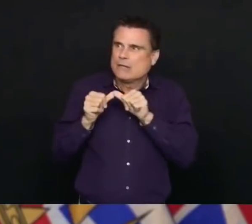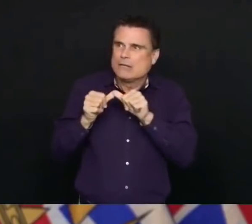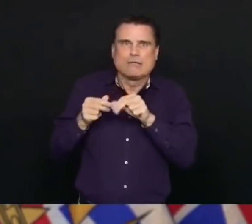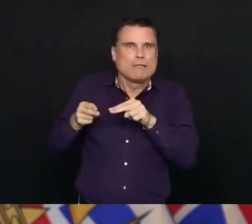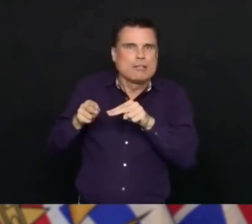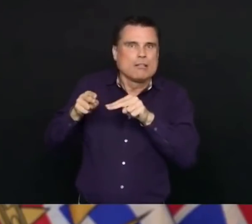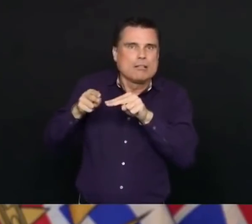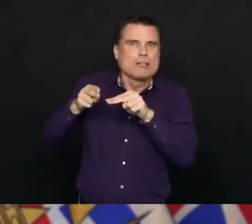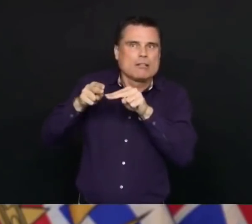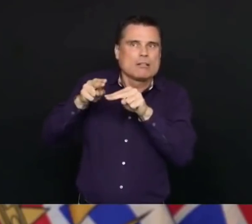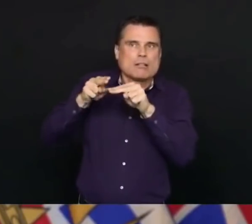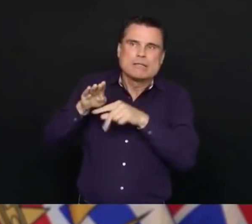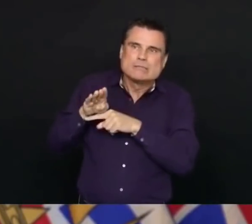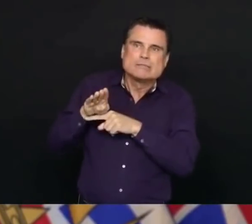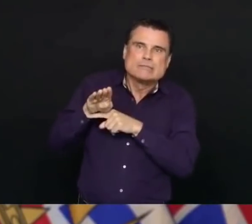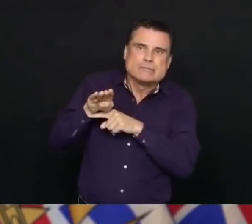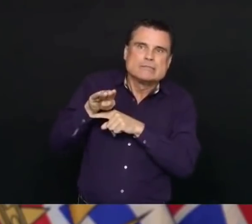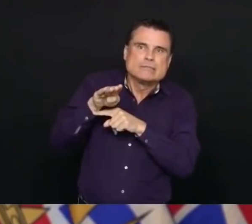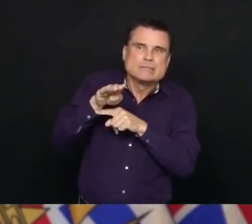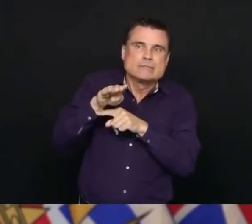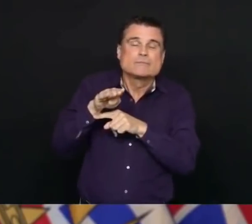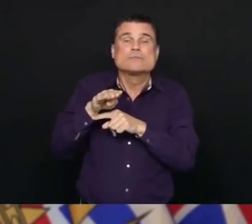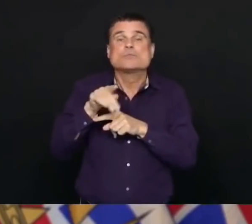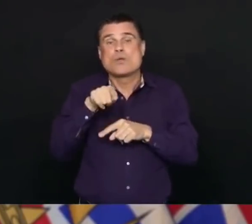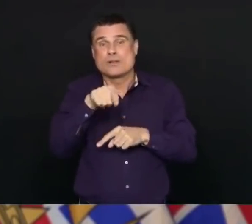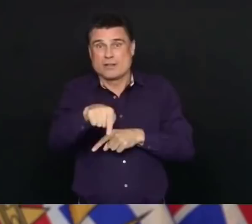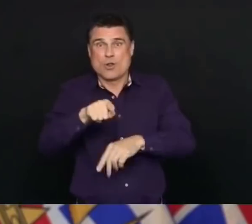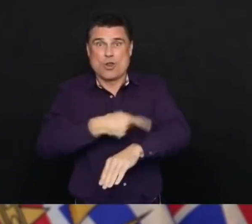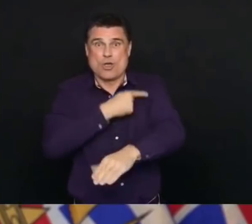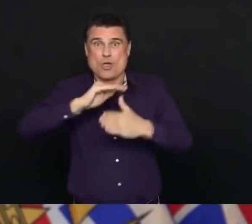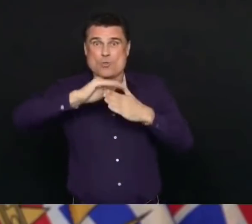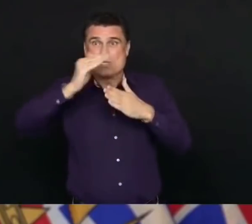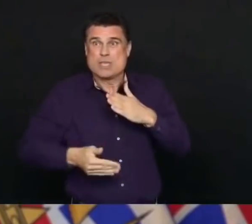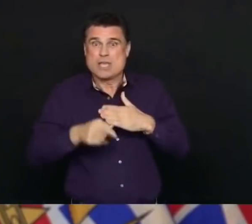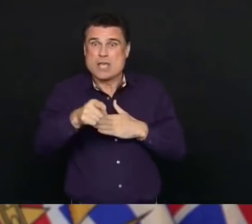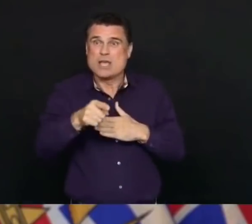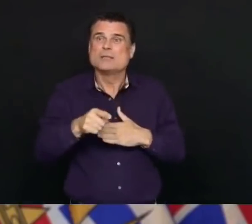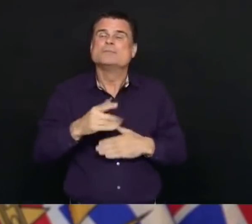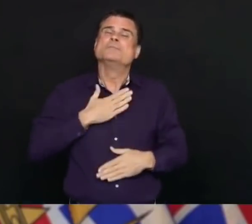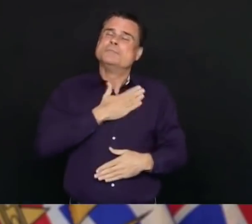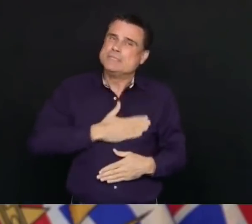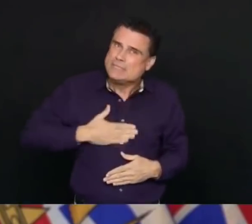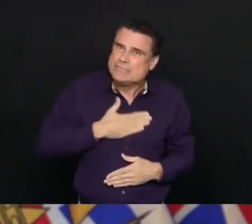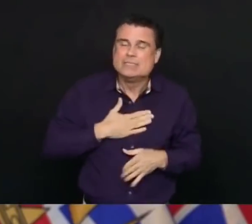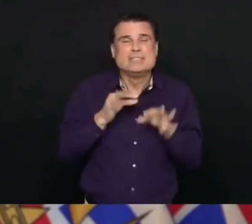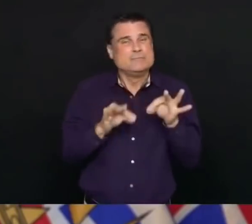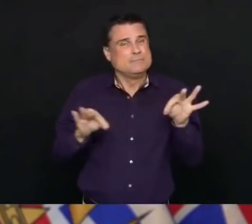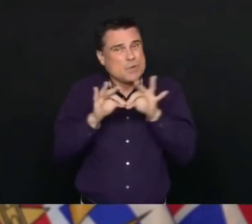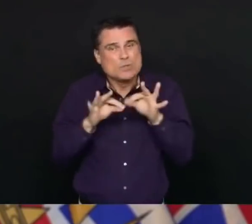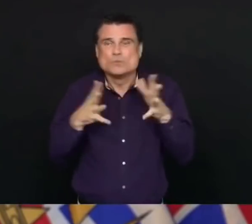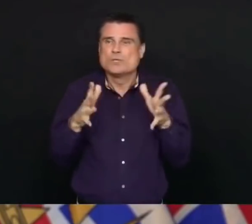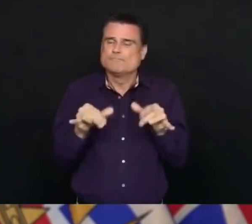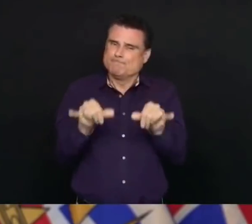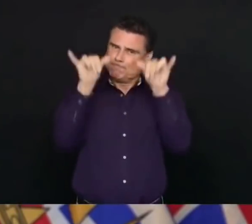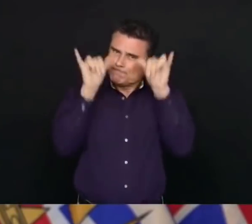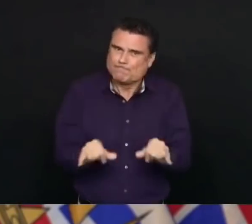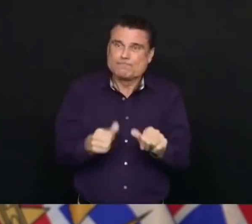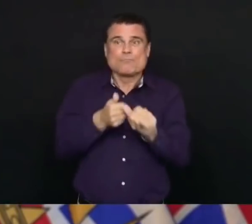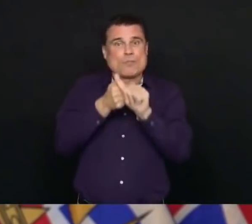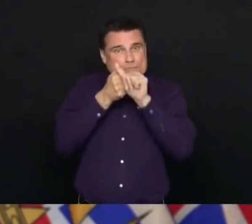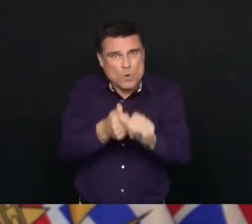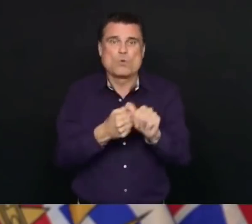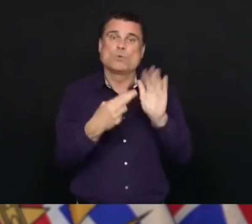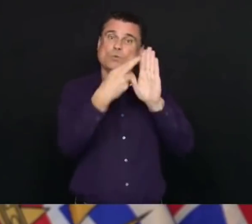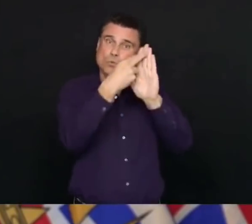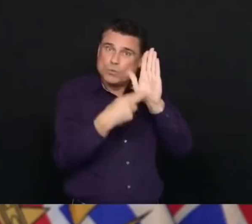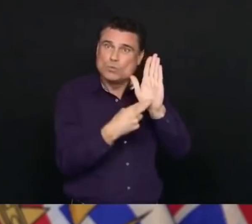important than ever that we keep going, that everything we are doing now, we keep up. And I know this is a challenging time